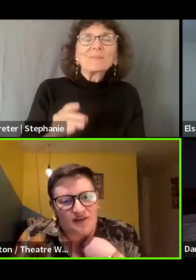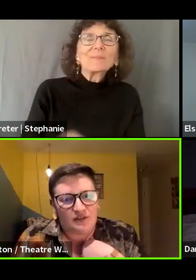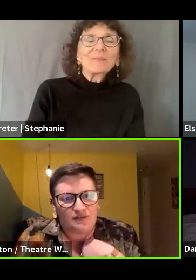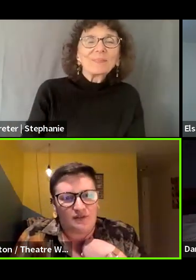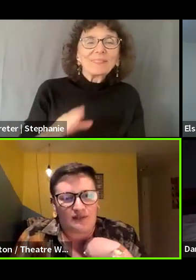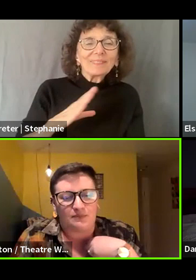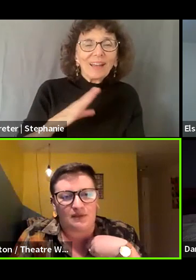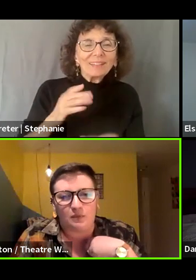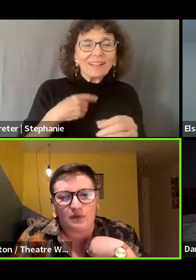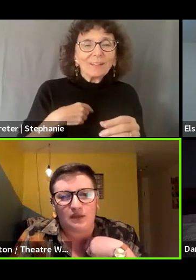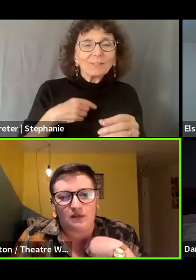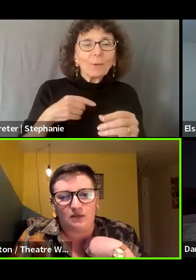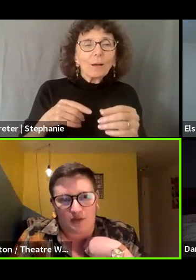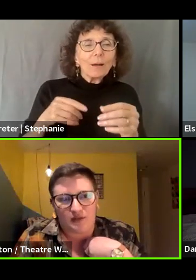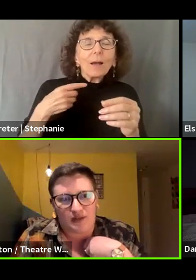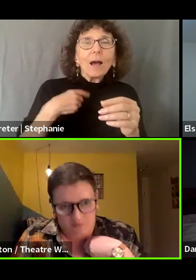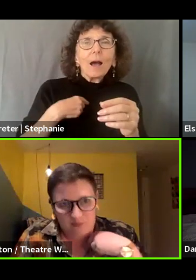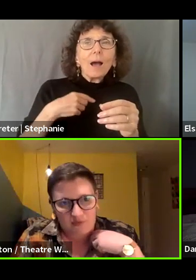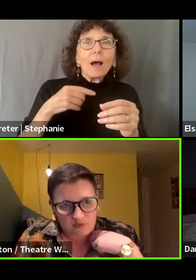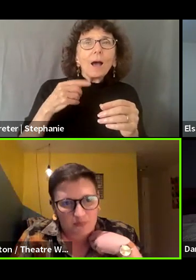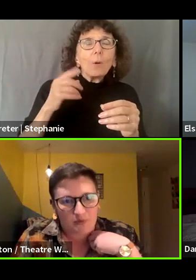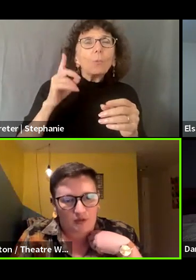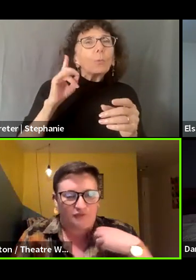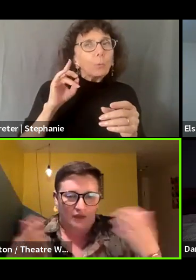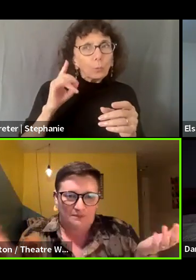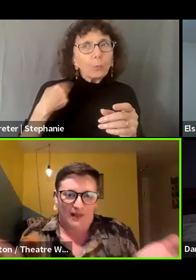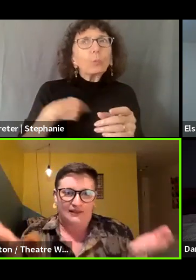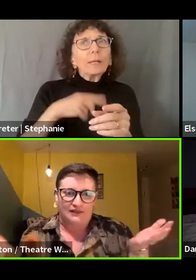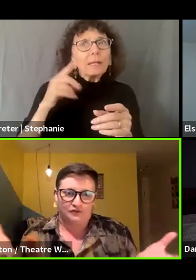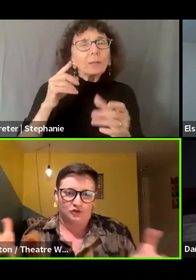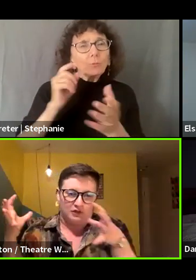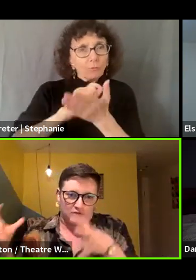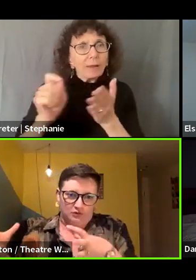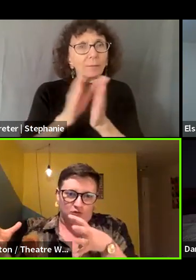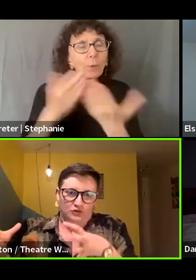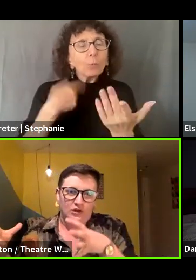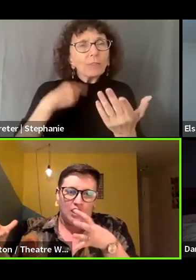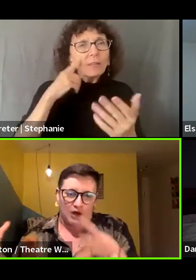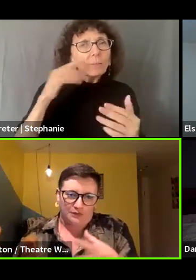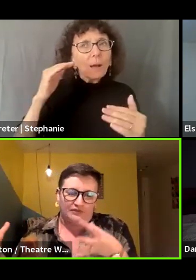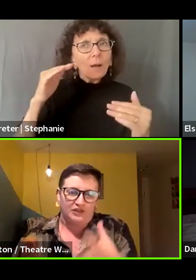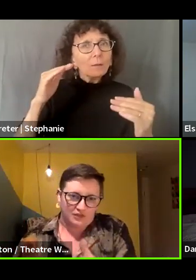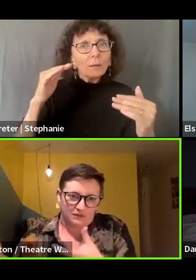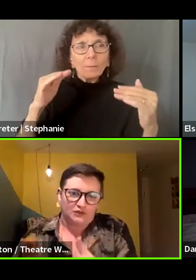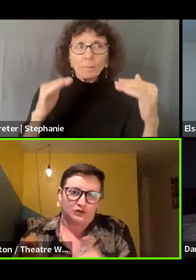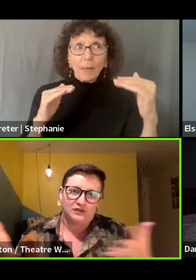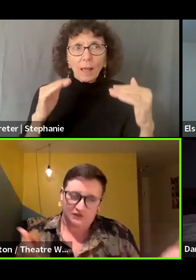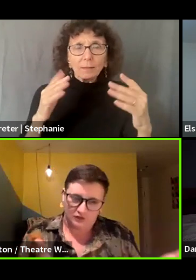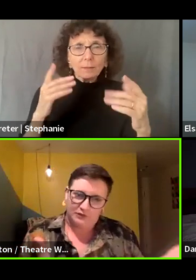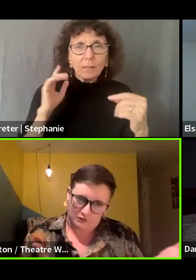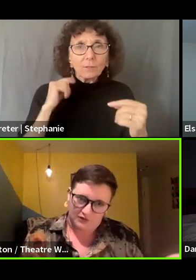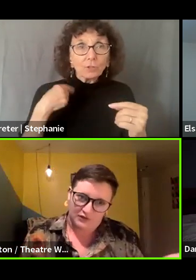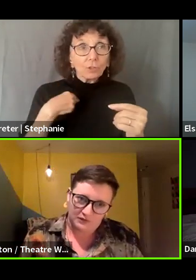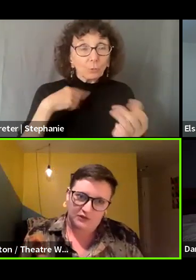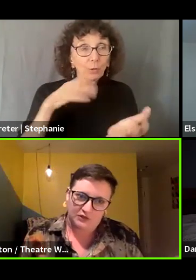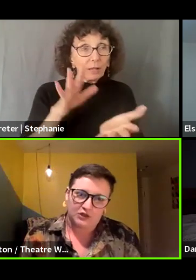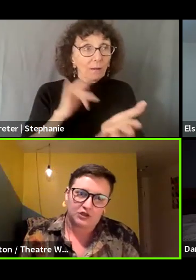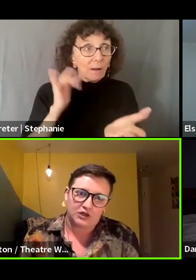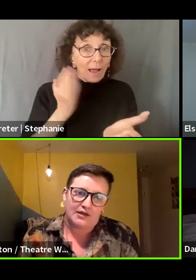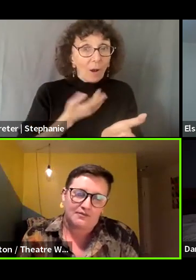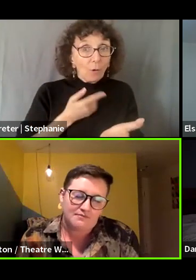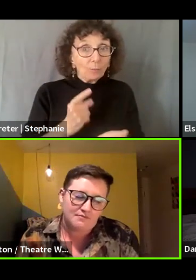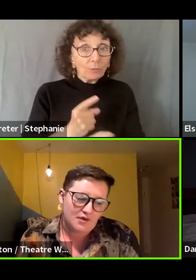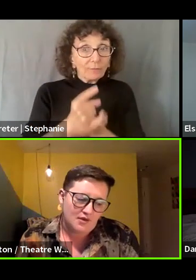I mean, one on that note, David, that's something that we thought a lot about with the book of that balance of should we use our privilege and resources to be doing this